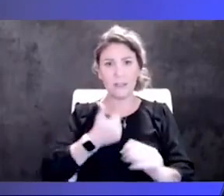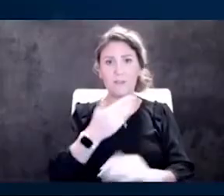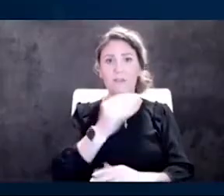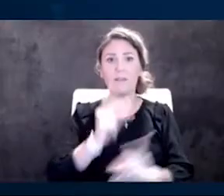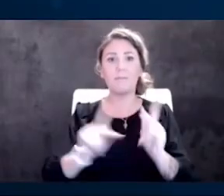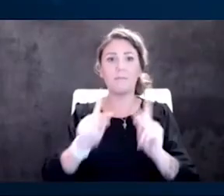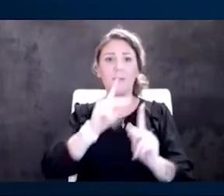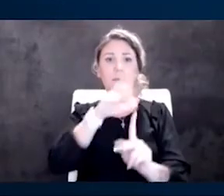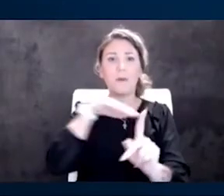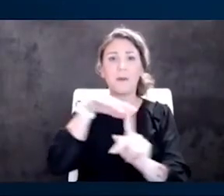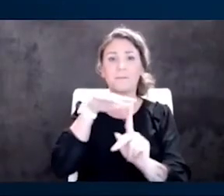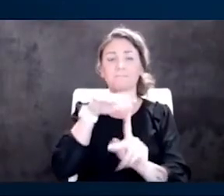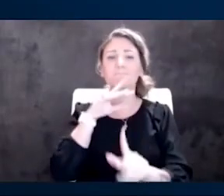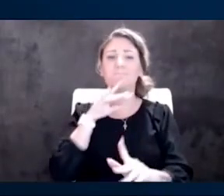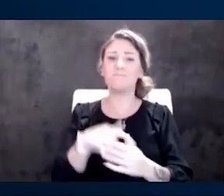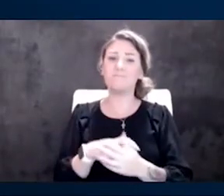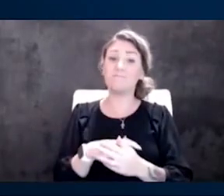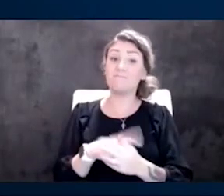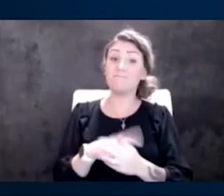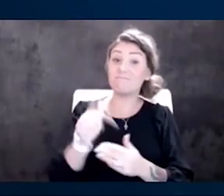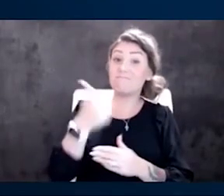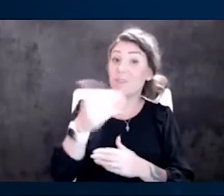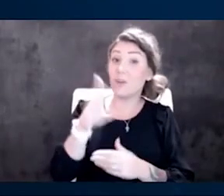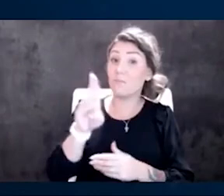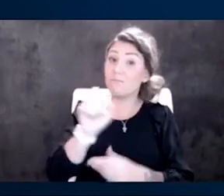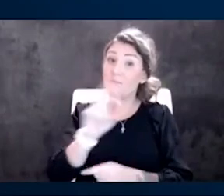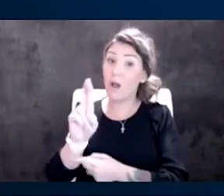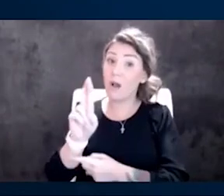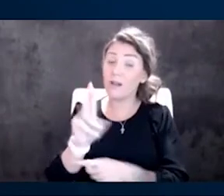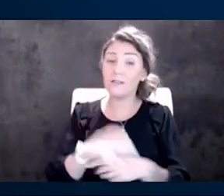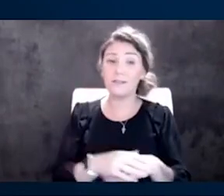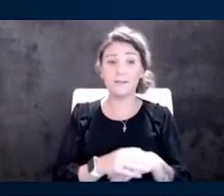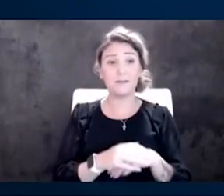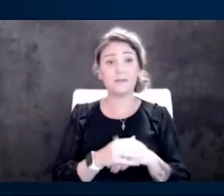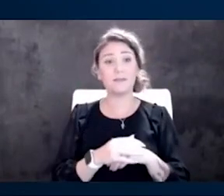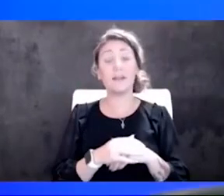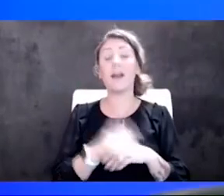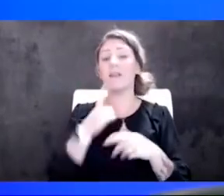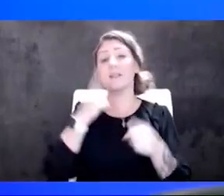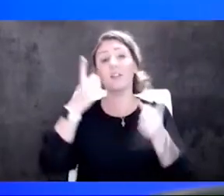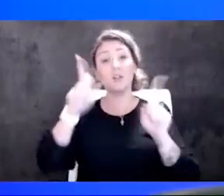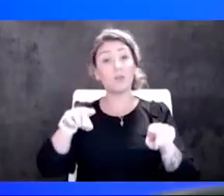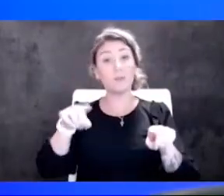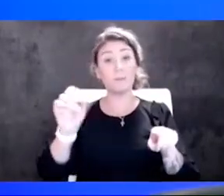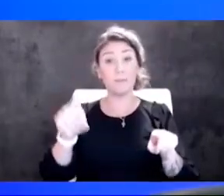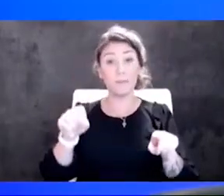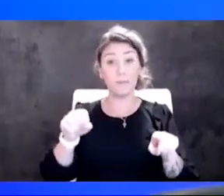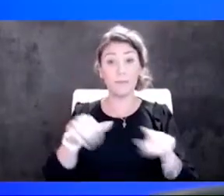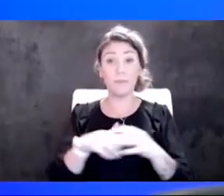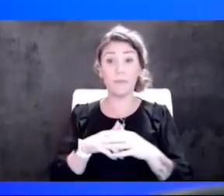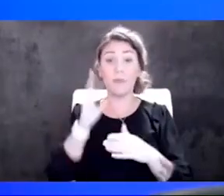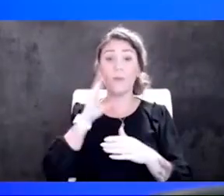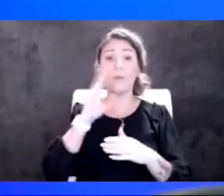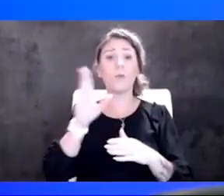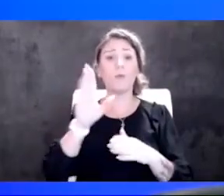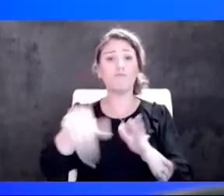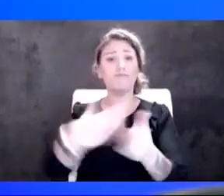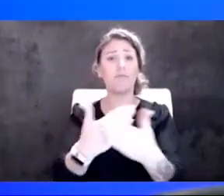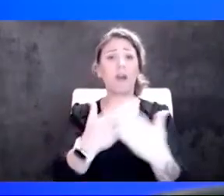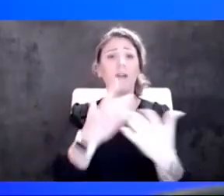All right. Dr. Satter, Dr. Barr. Yeah, I mean, I agree. I think we are, we will get to a place where this is sort of,